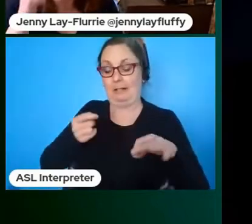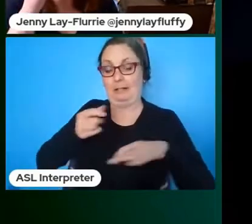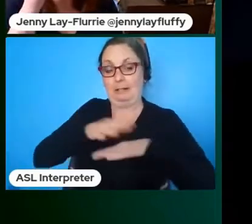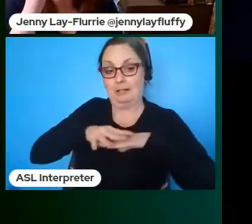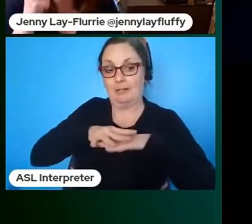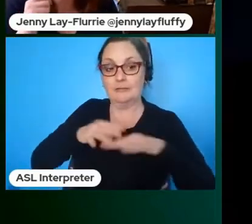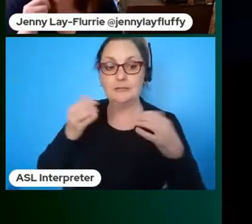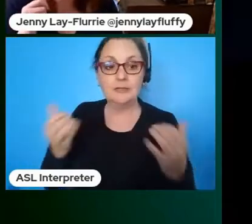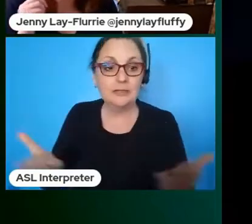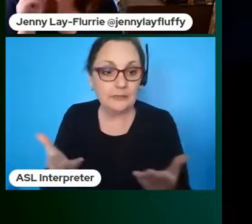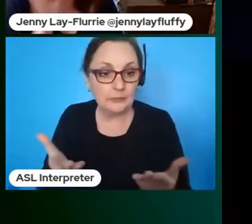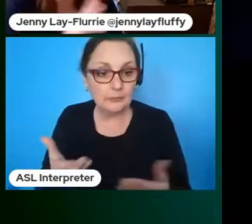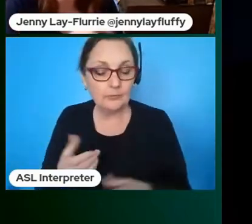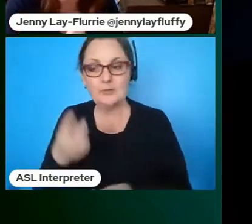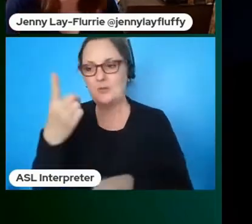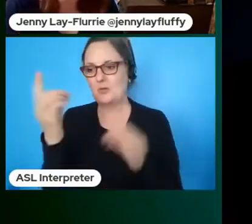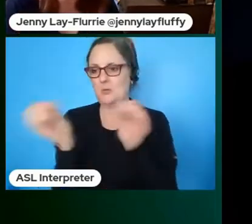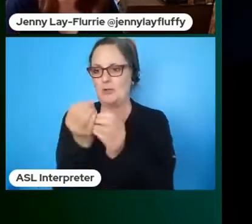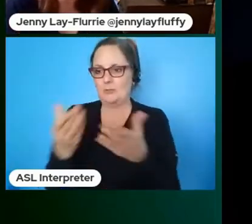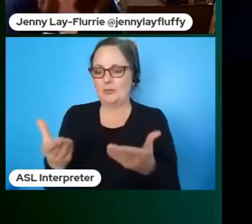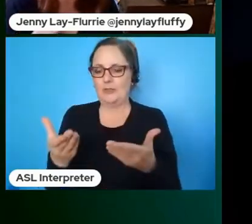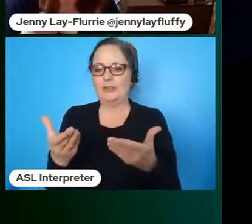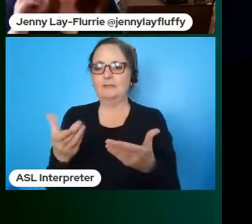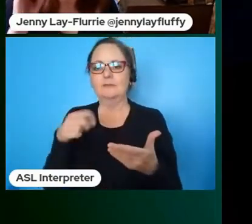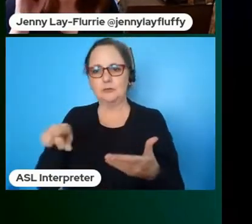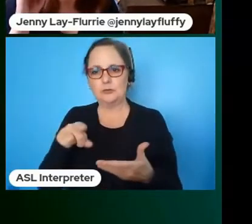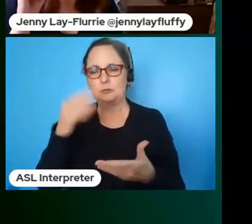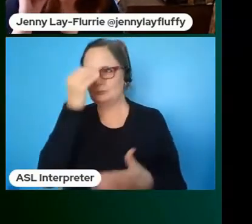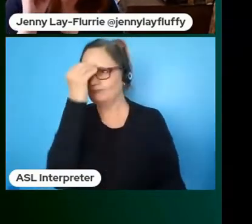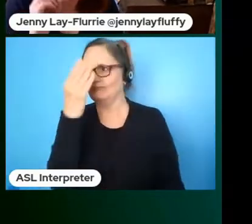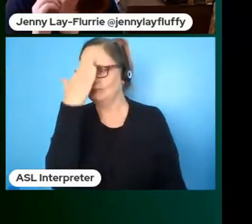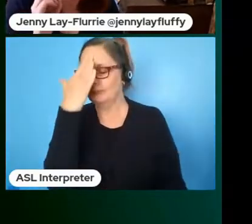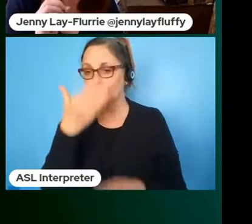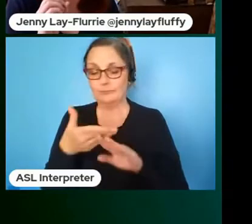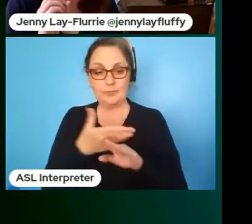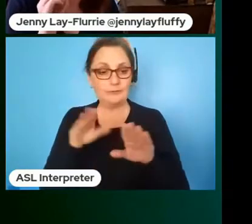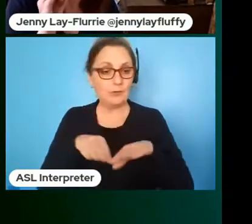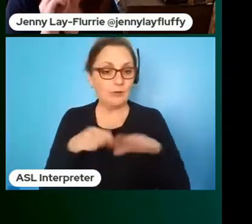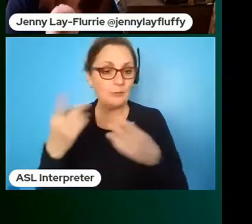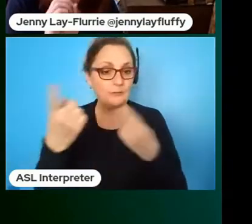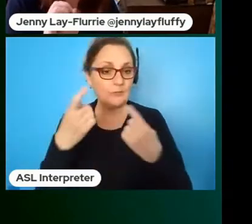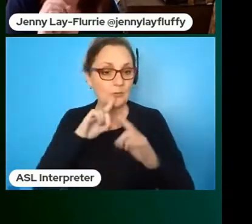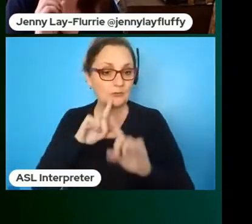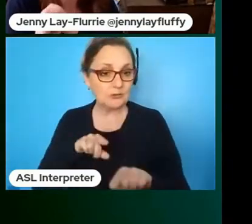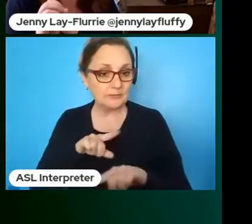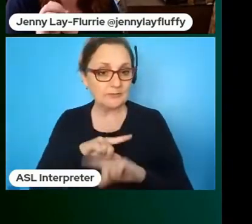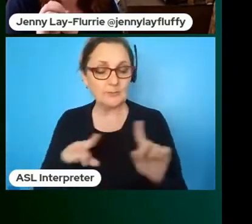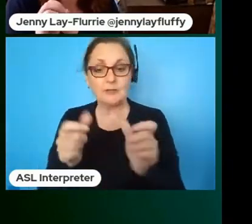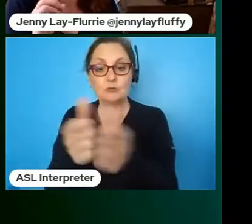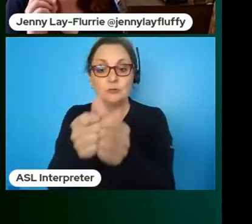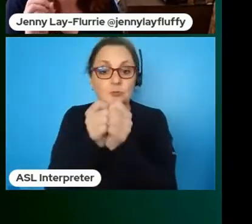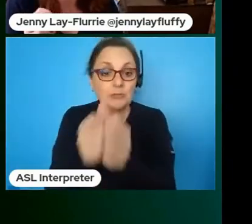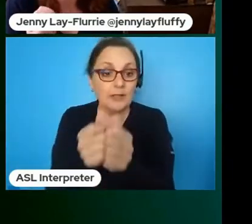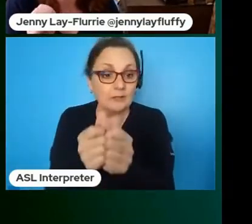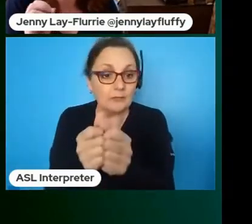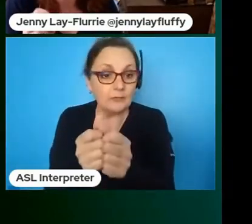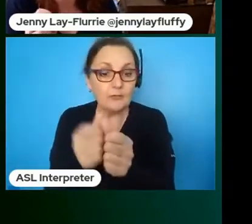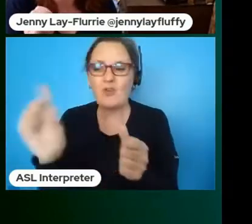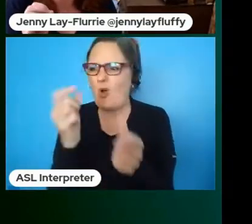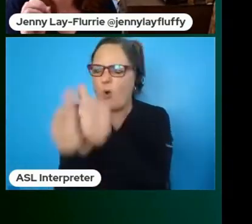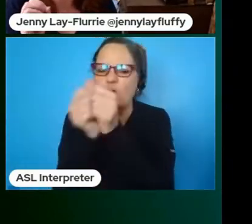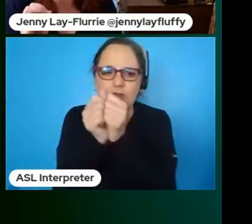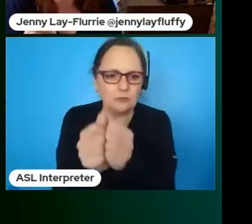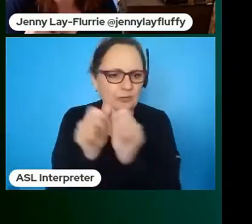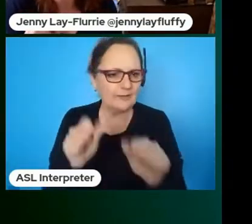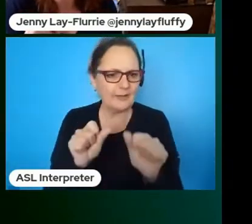i'd love for you to take away before i turn to questions is that together and only together can we accelerate the